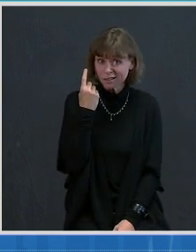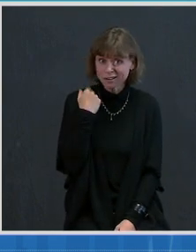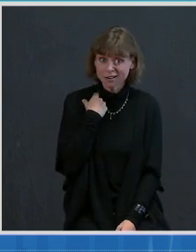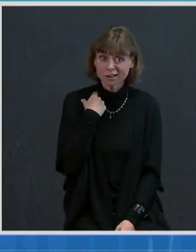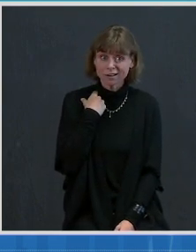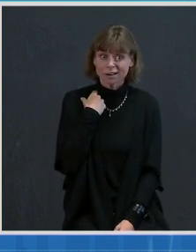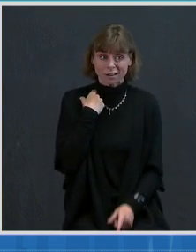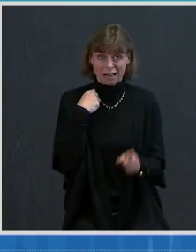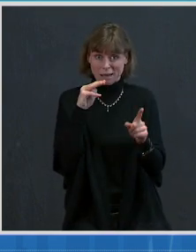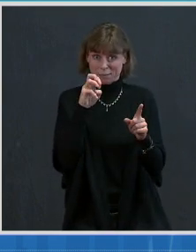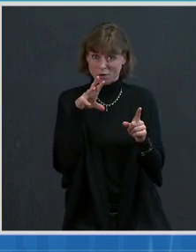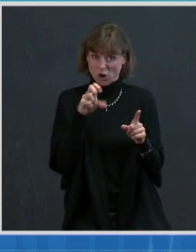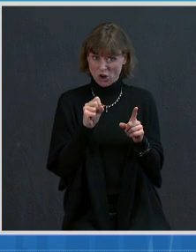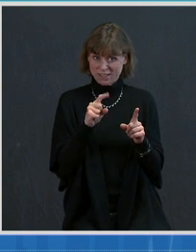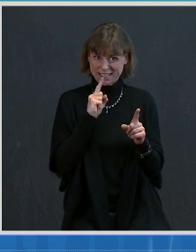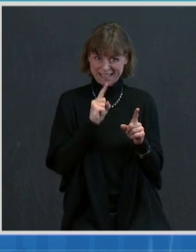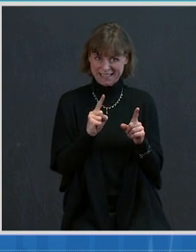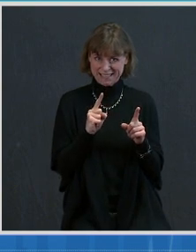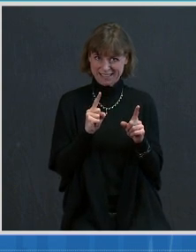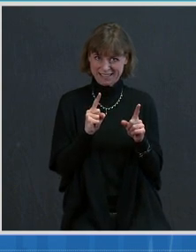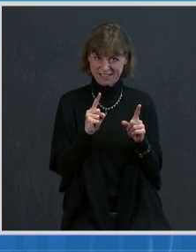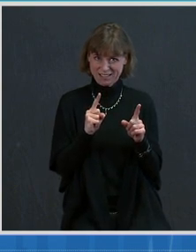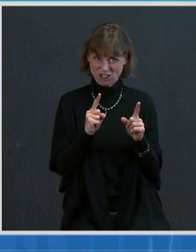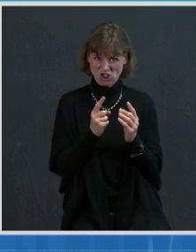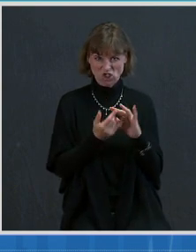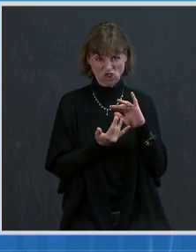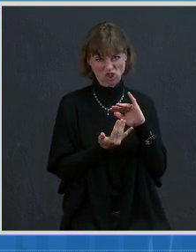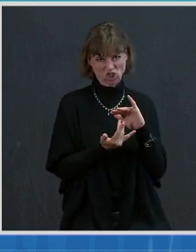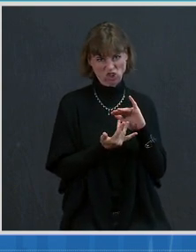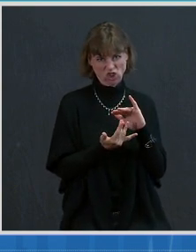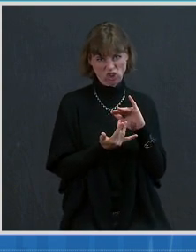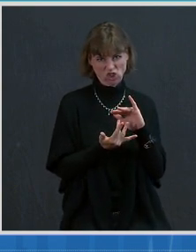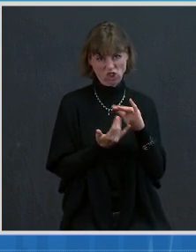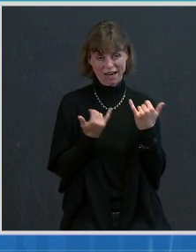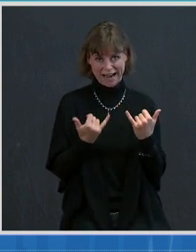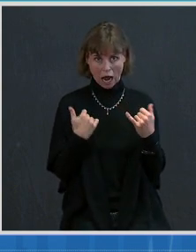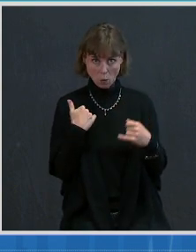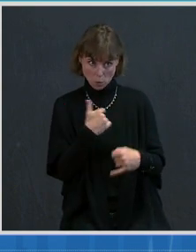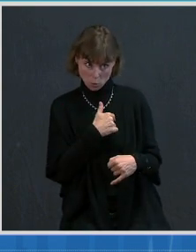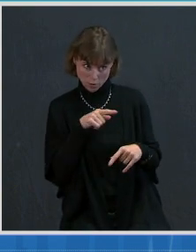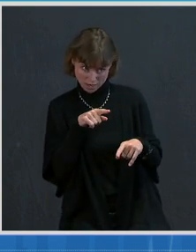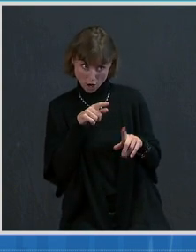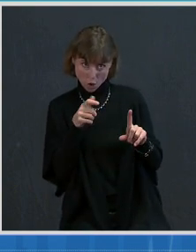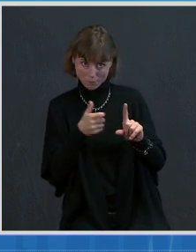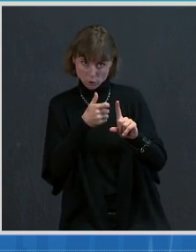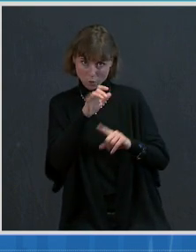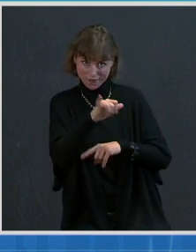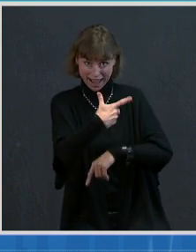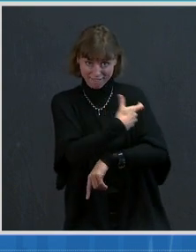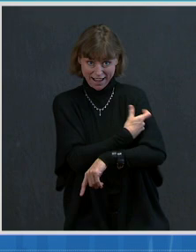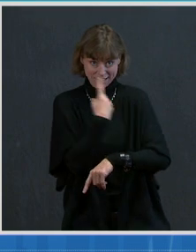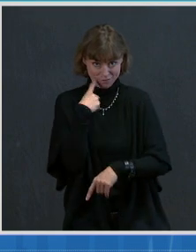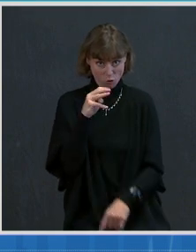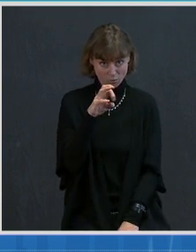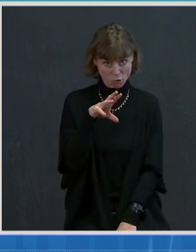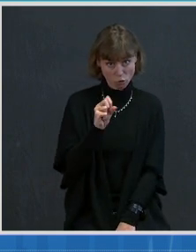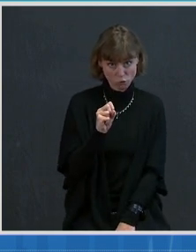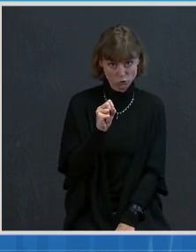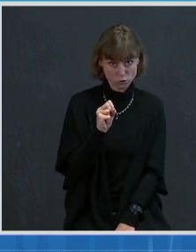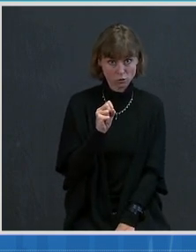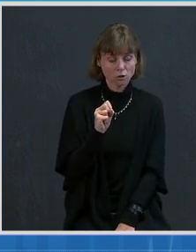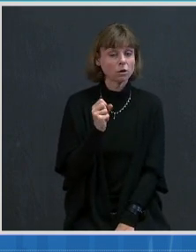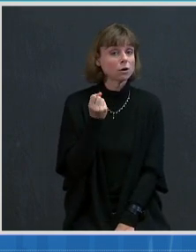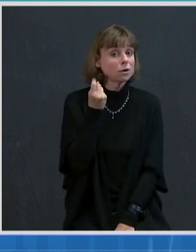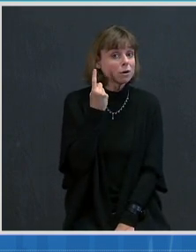fact that MERS is smoldering right now, and even though we're pursuing the vaccine for MERS, we use that